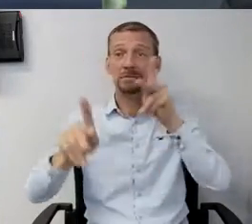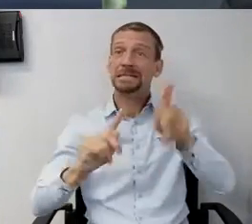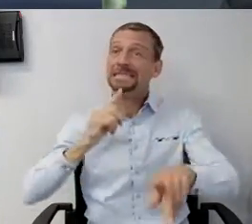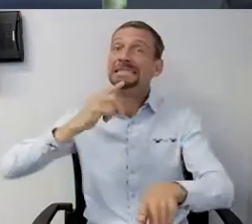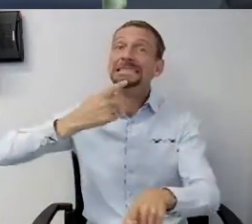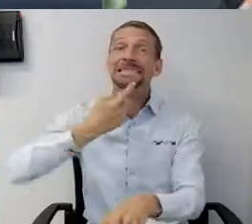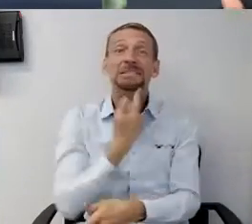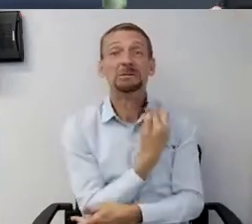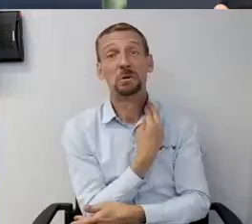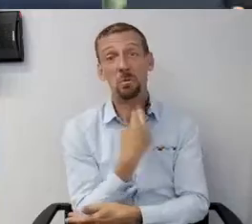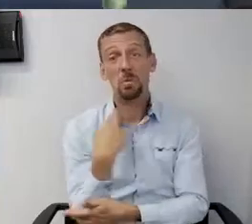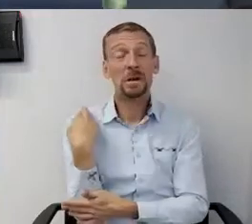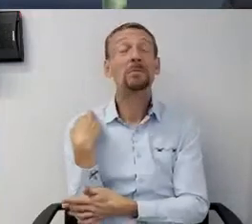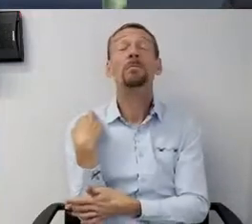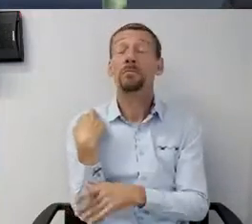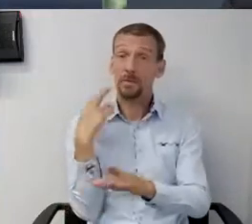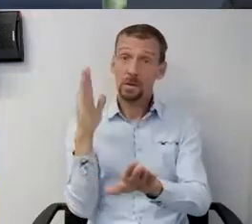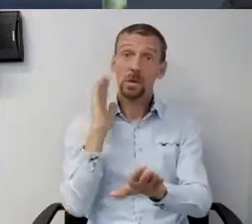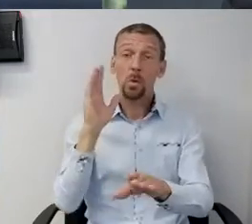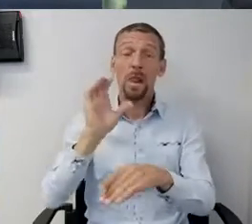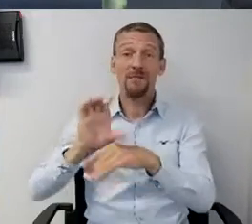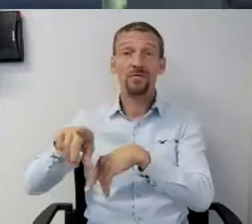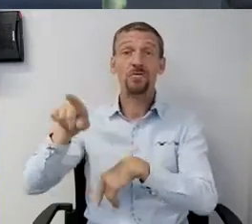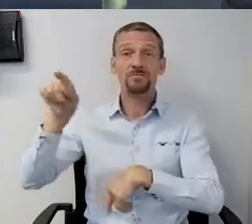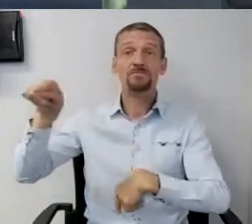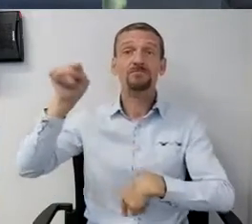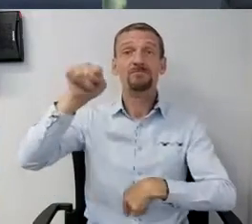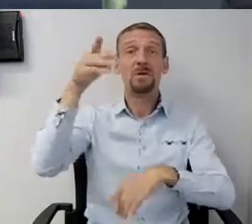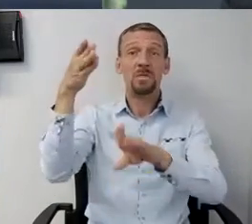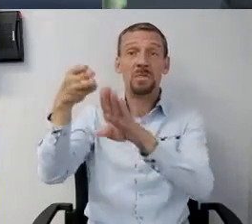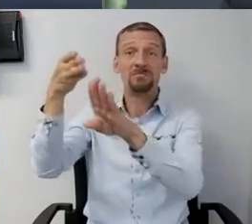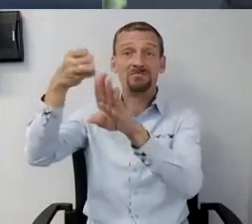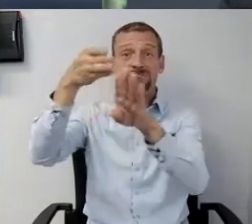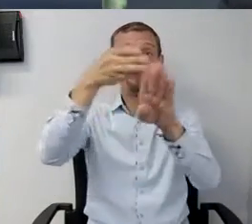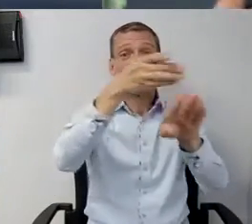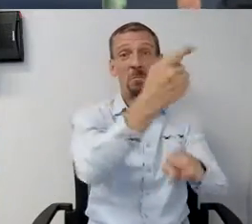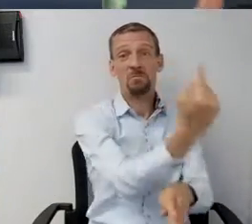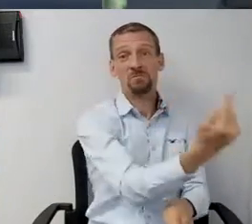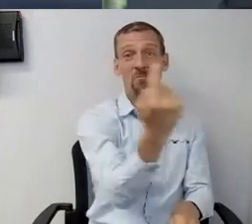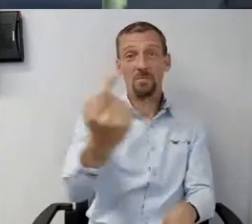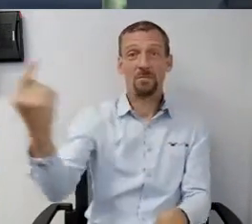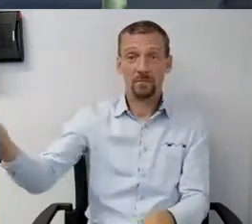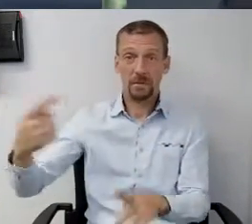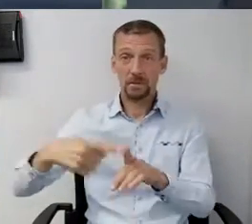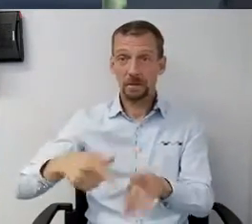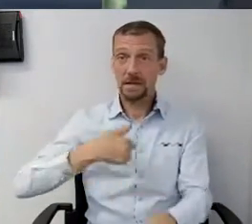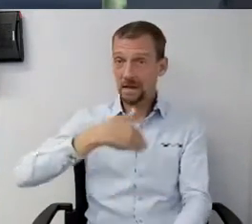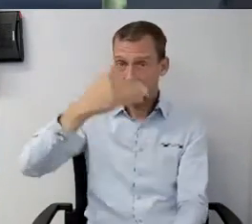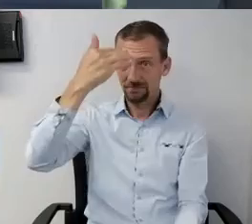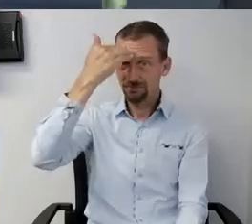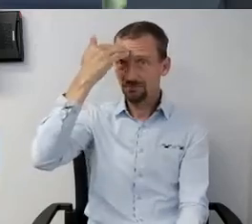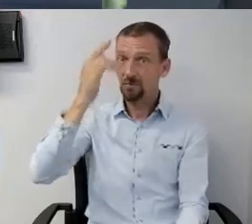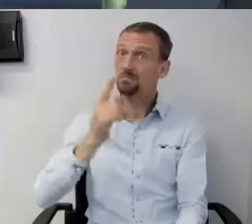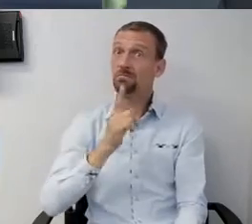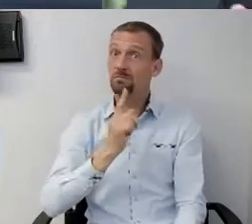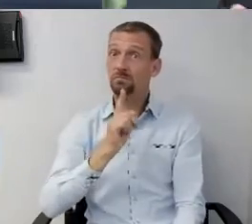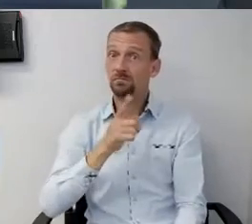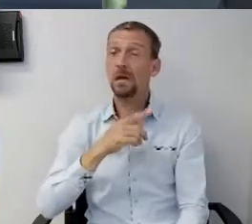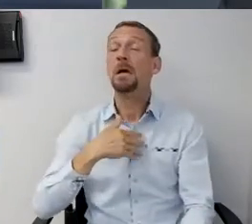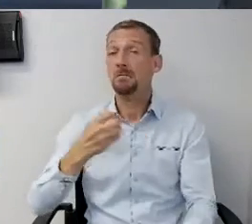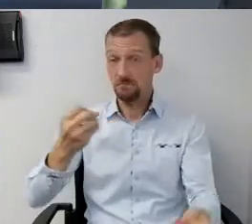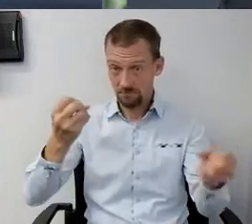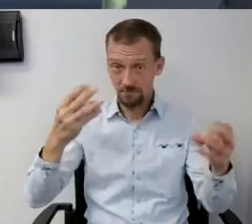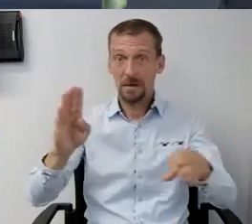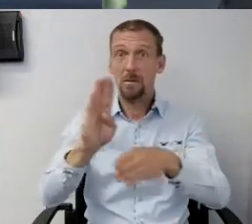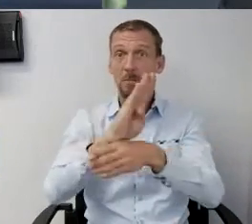risk, then they will look to enforce those. And I know for a fact that there have been